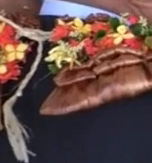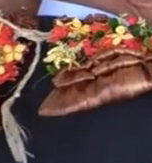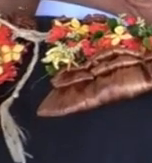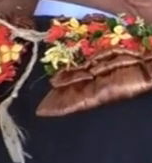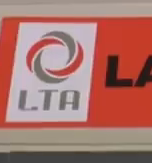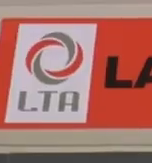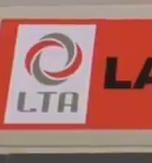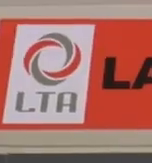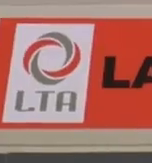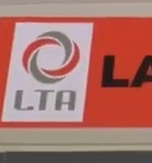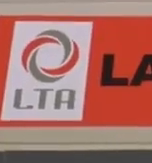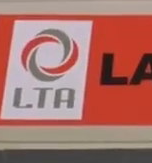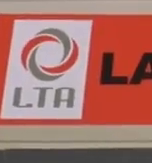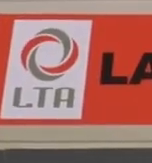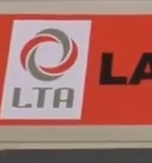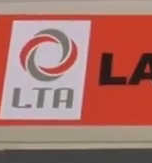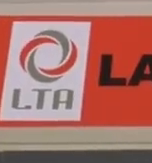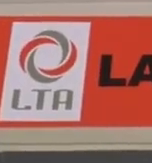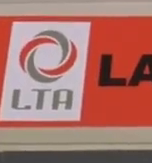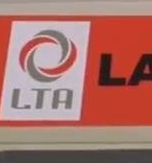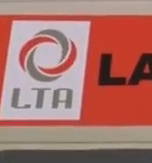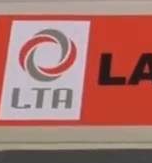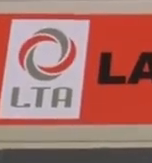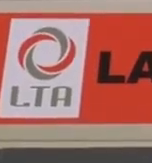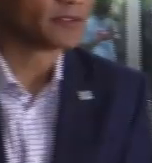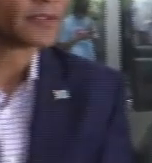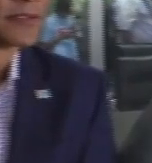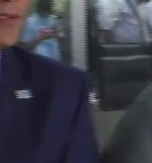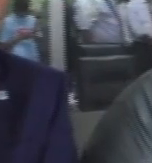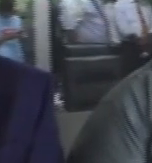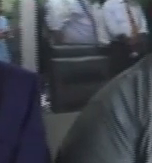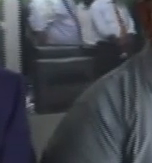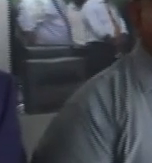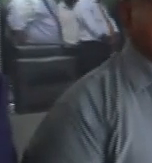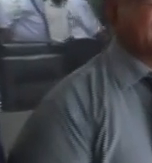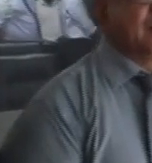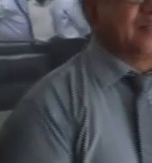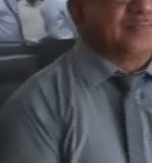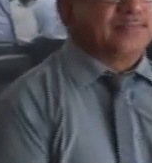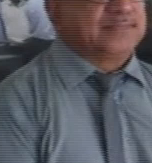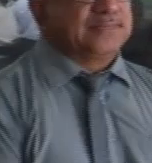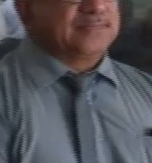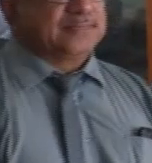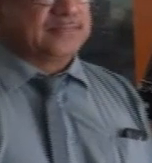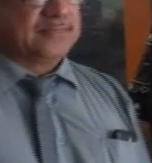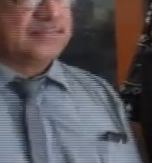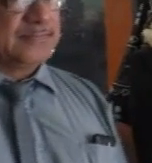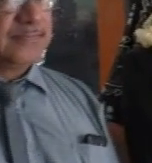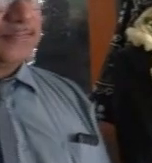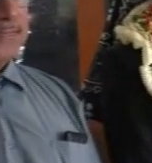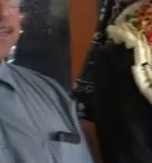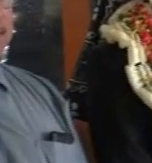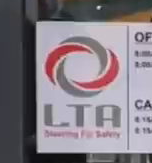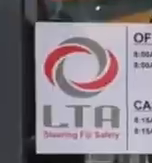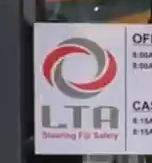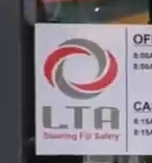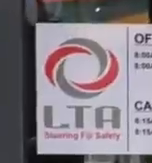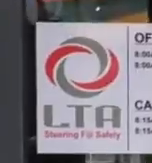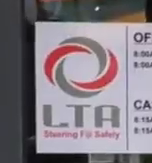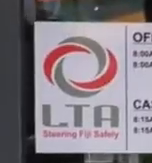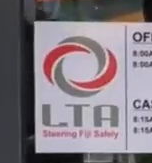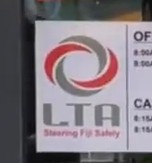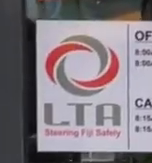old LTA office in Lamy, other services will now be provided through the new office. He highlighted that last month alone, over